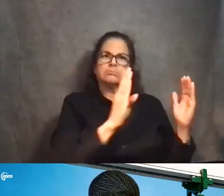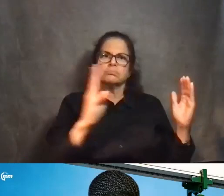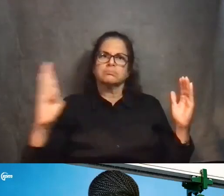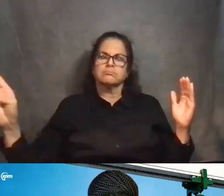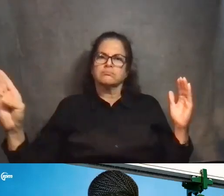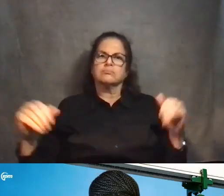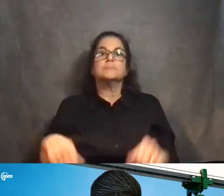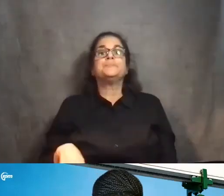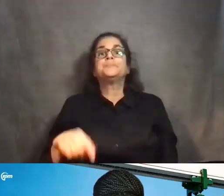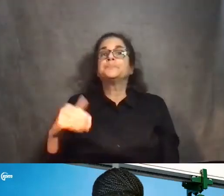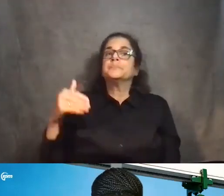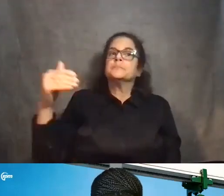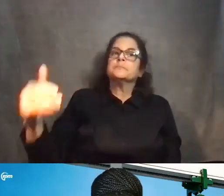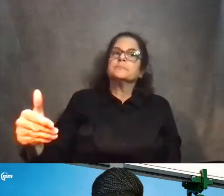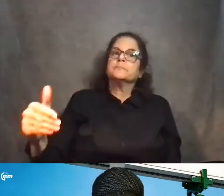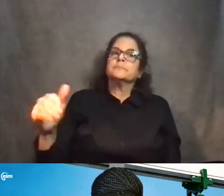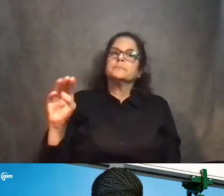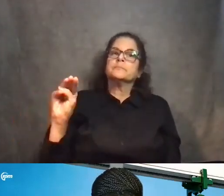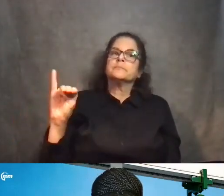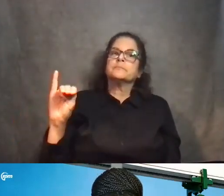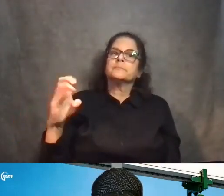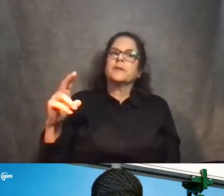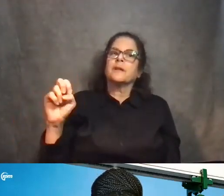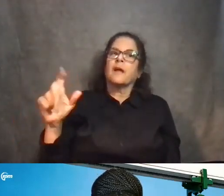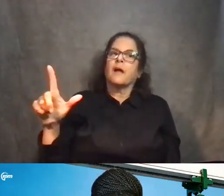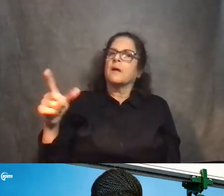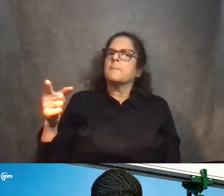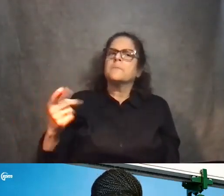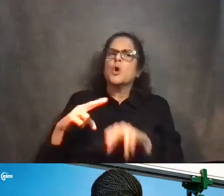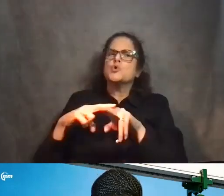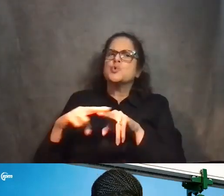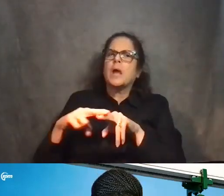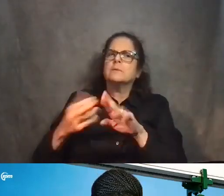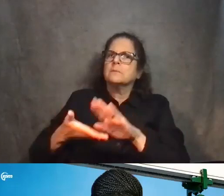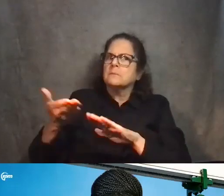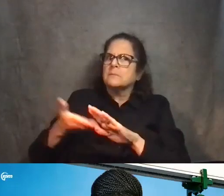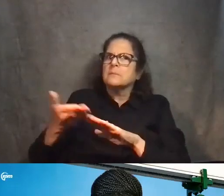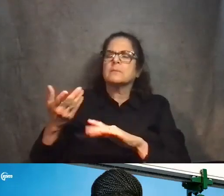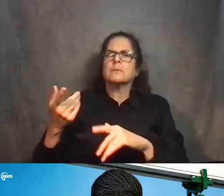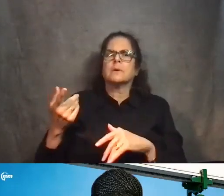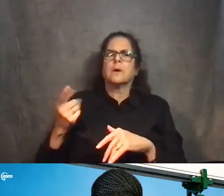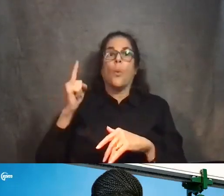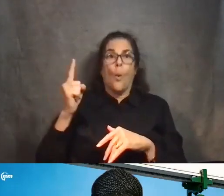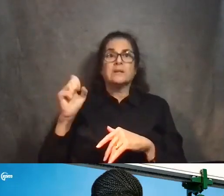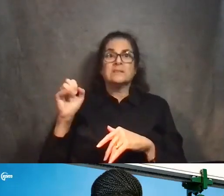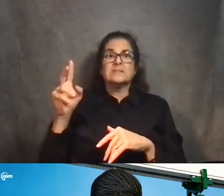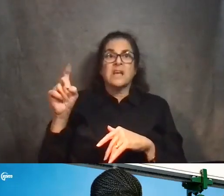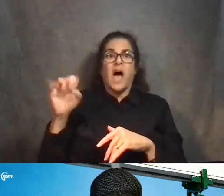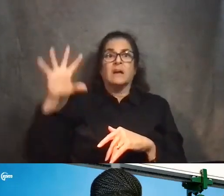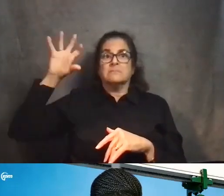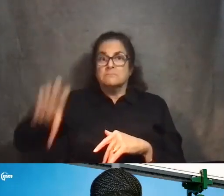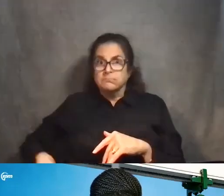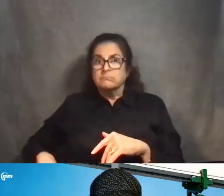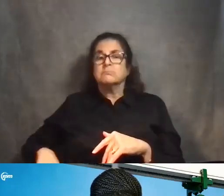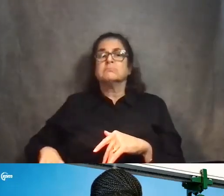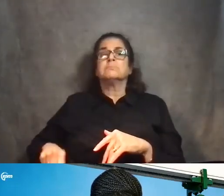next question is for Mikael. How will trains operate? Are you demoing one side, removing existing tracks on